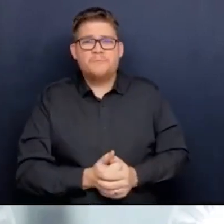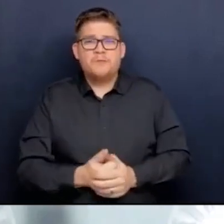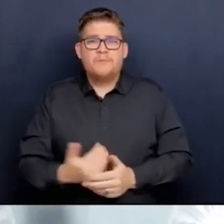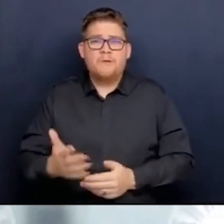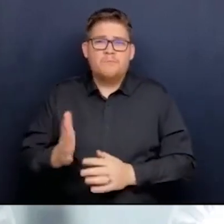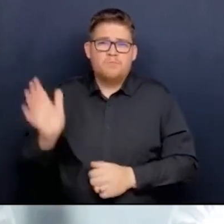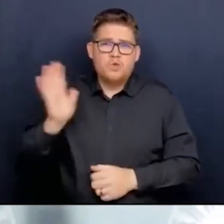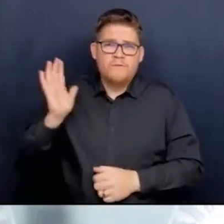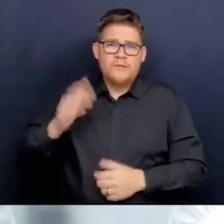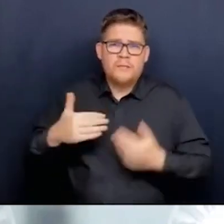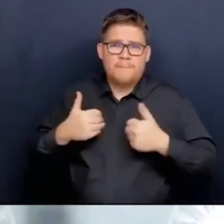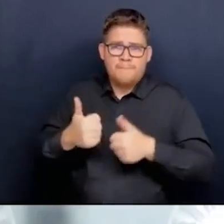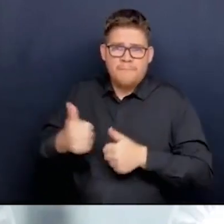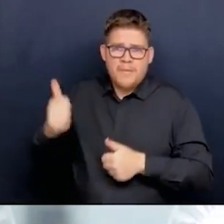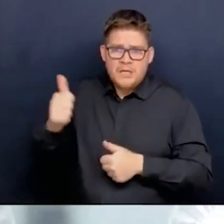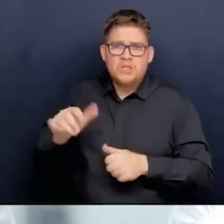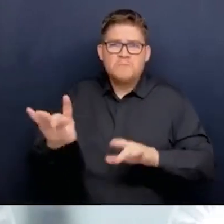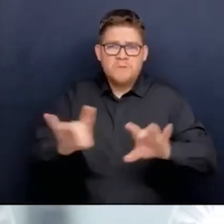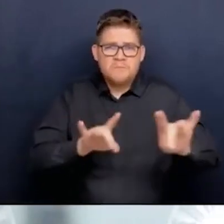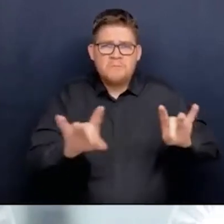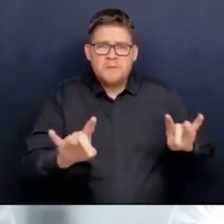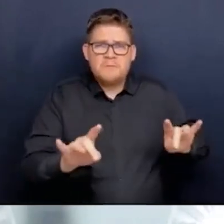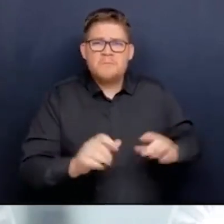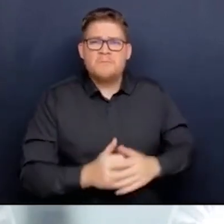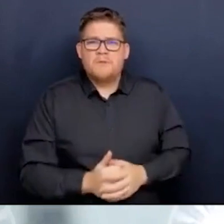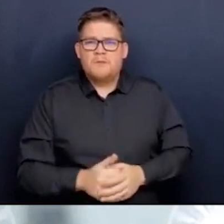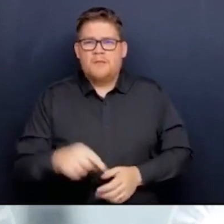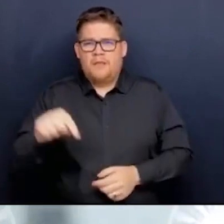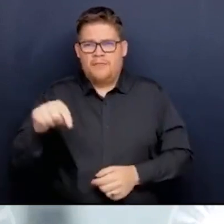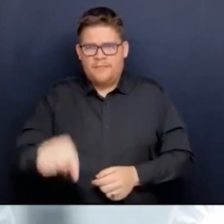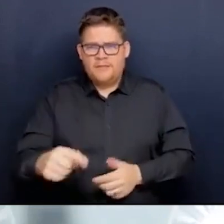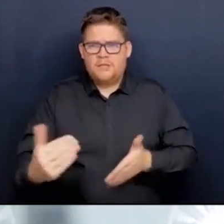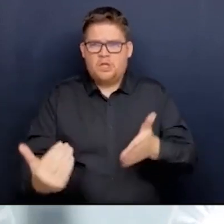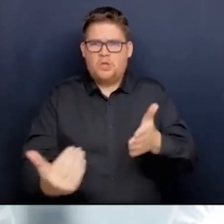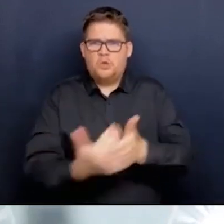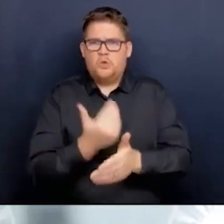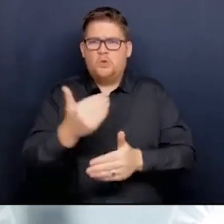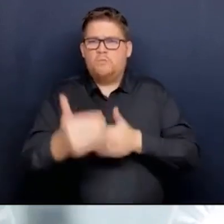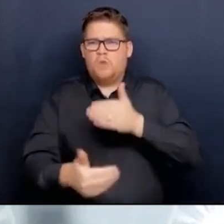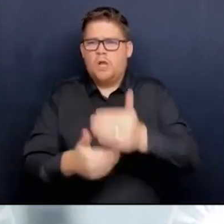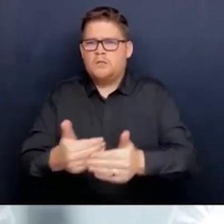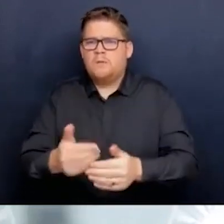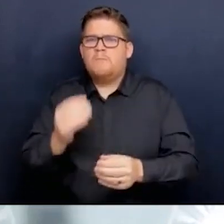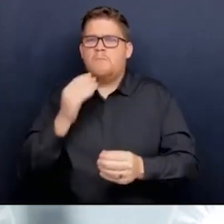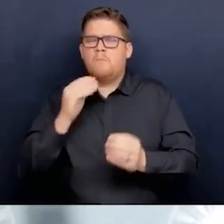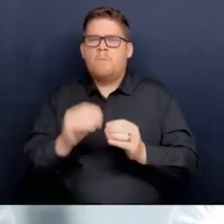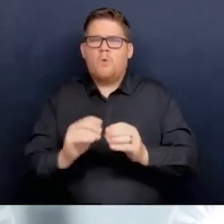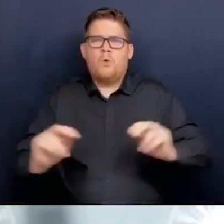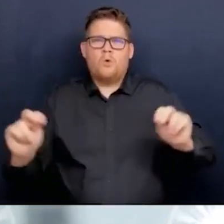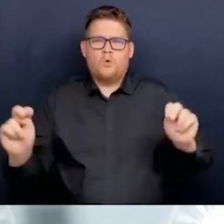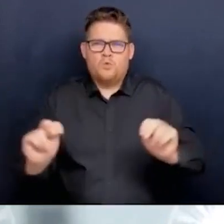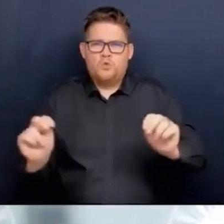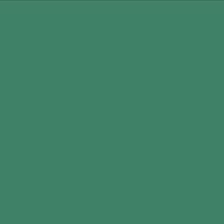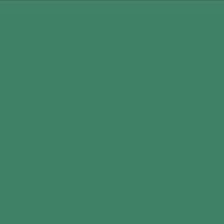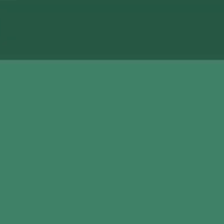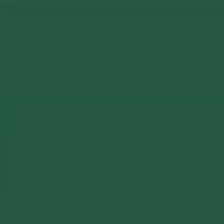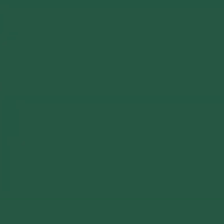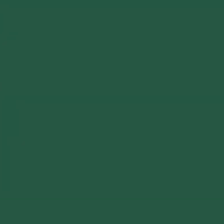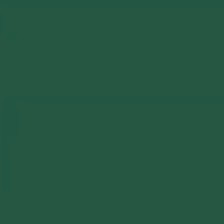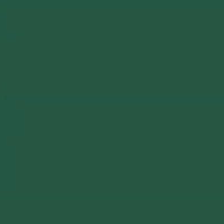people to those boards. This professionalizes that process. This happens frequently with boards everywhere. And I think, I think that's a good thing.